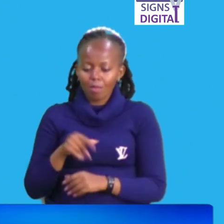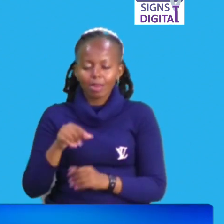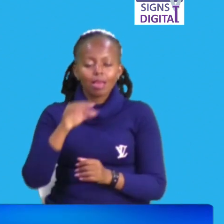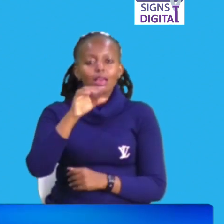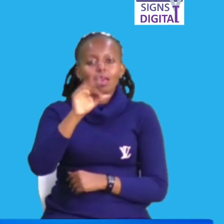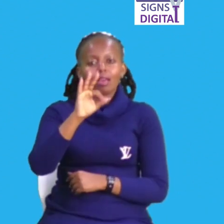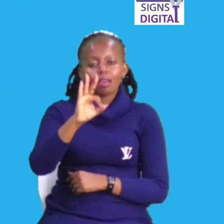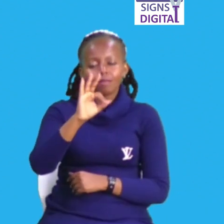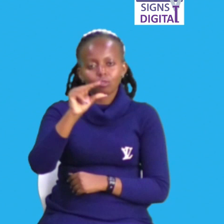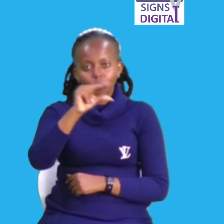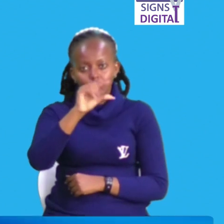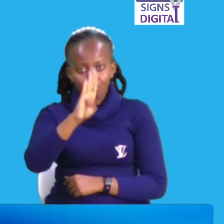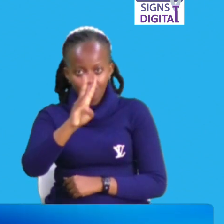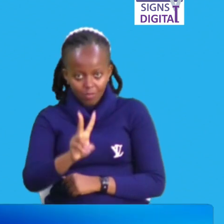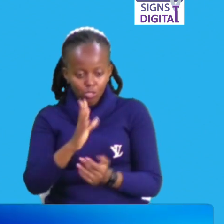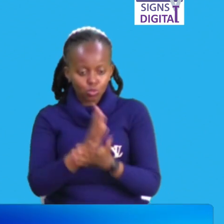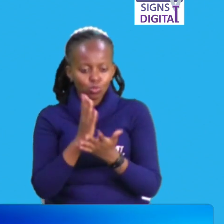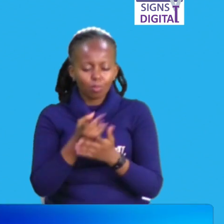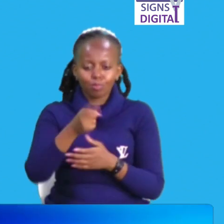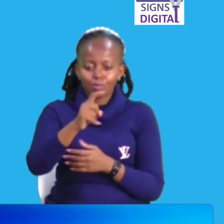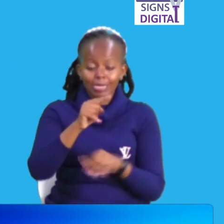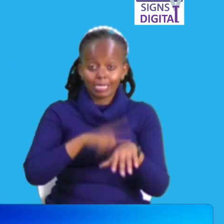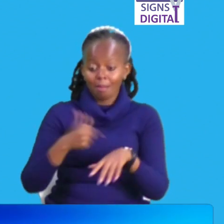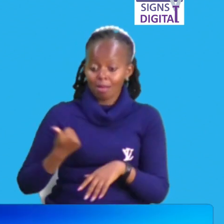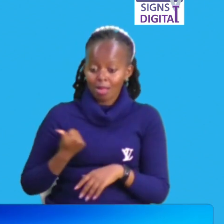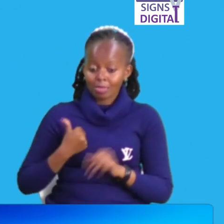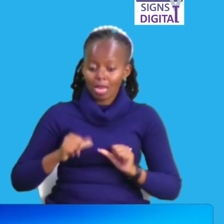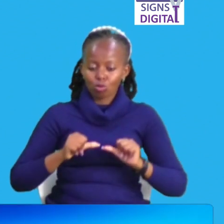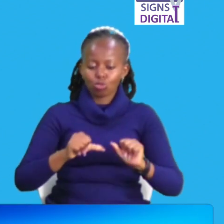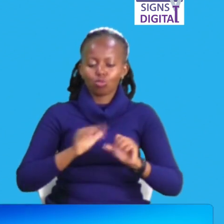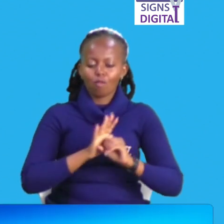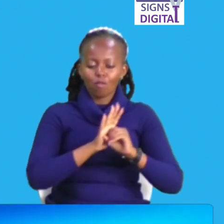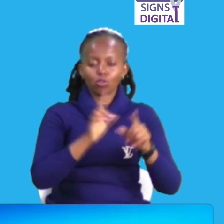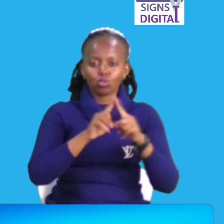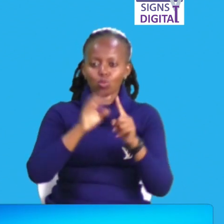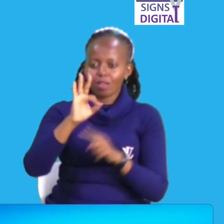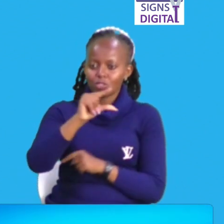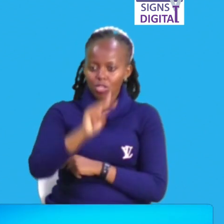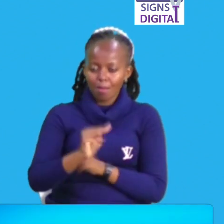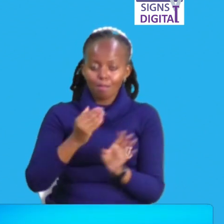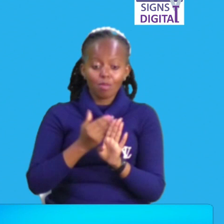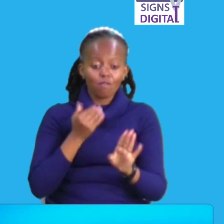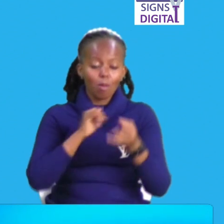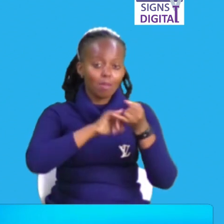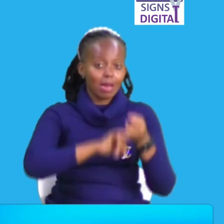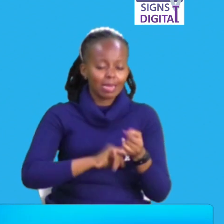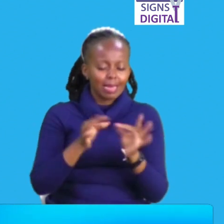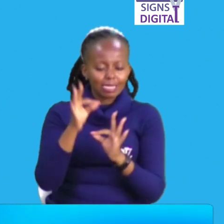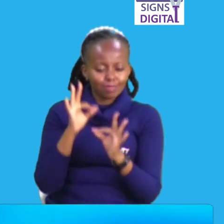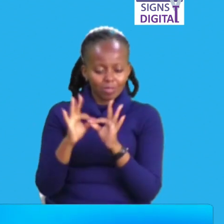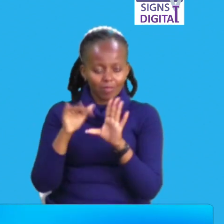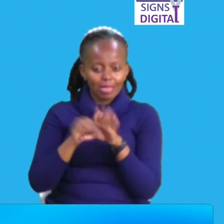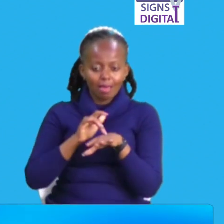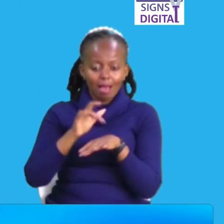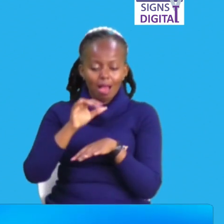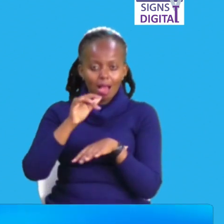-based violence is rampant as girls continue being forced to FGM before marriage, especially in the